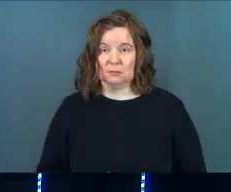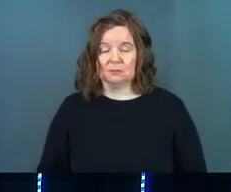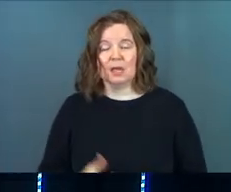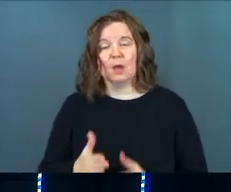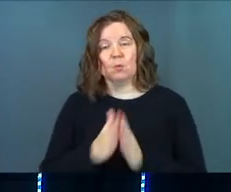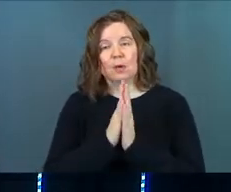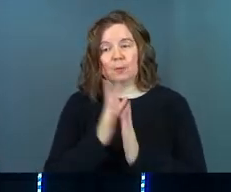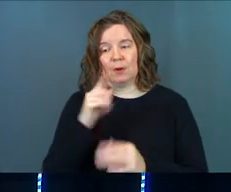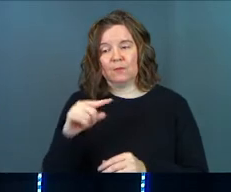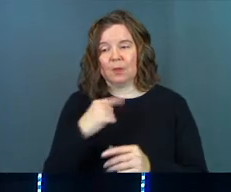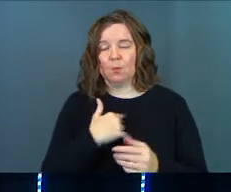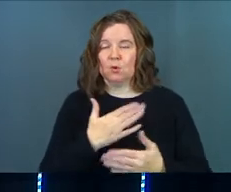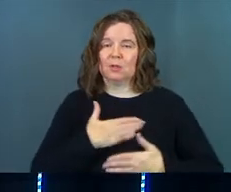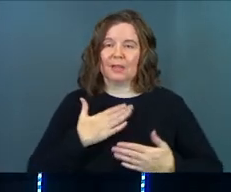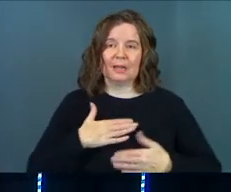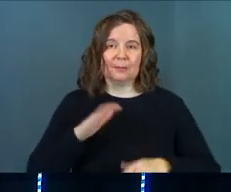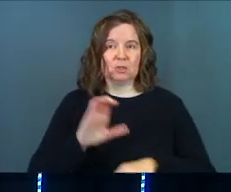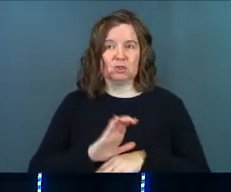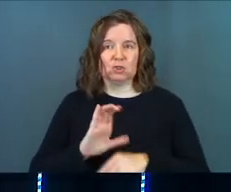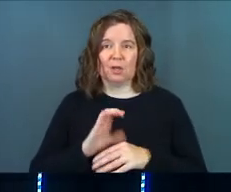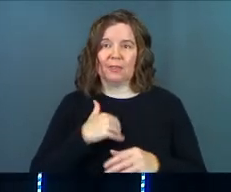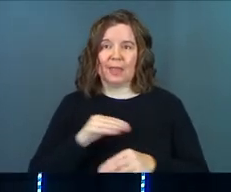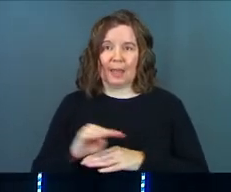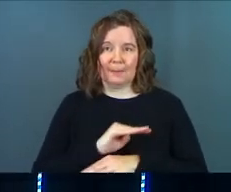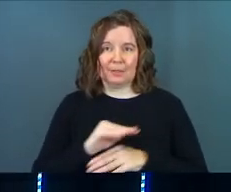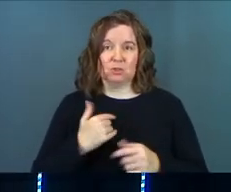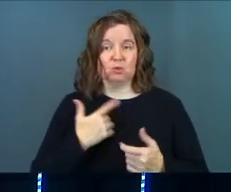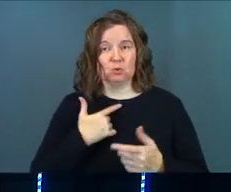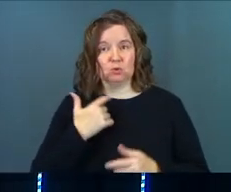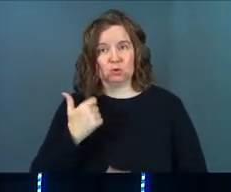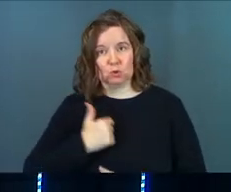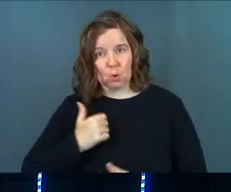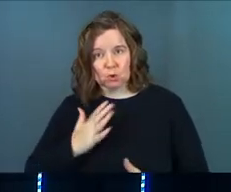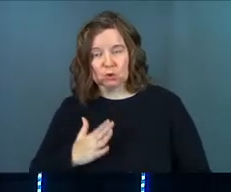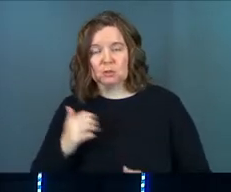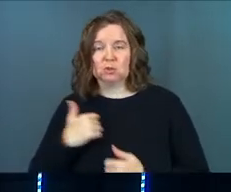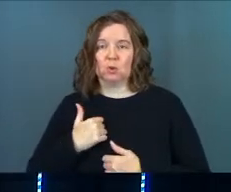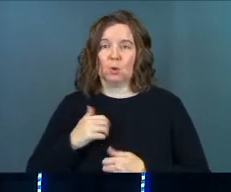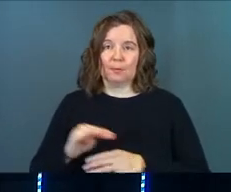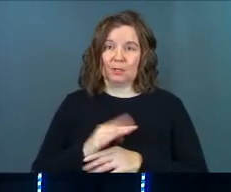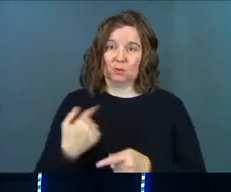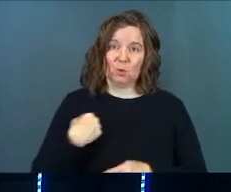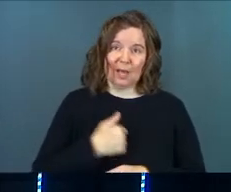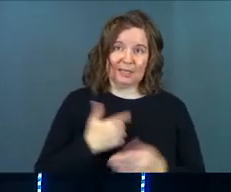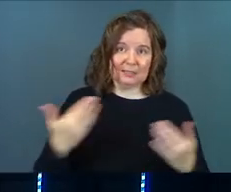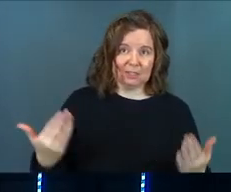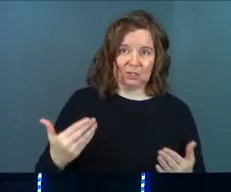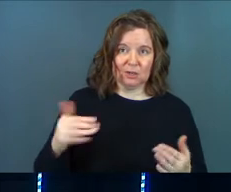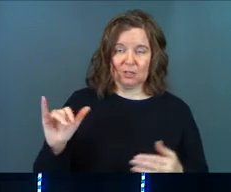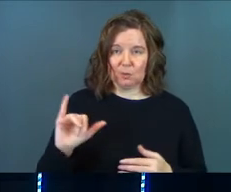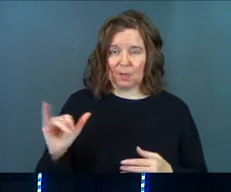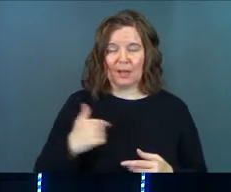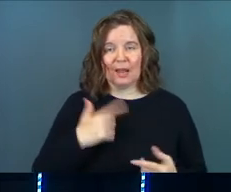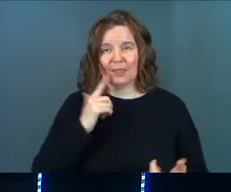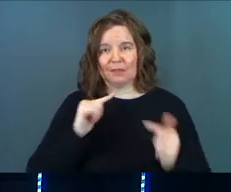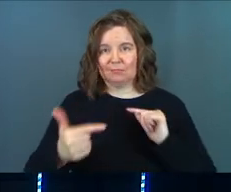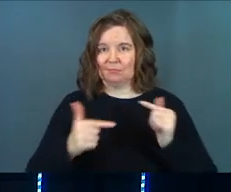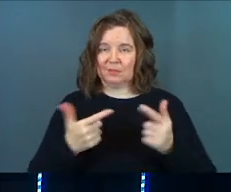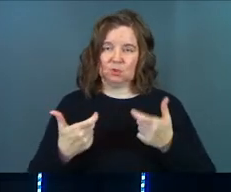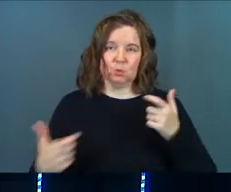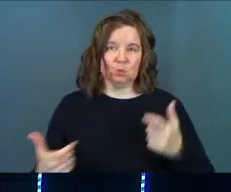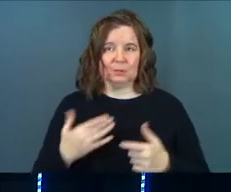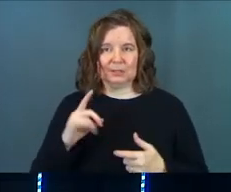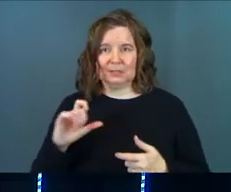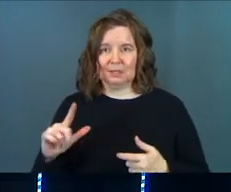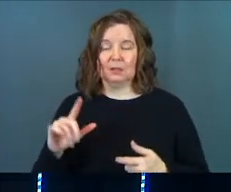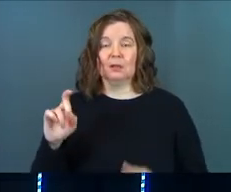And we pray for them, and we're so glad to be a church that ministers to soldiers, and soldiers minister to us here as well. I think it's a huge deal.